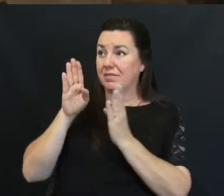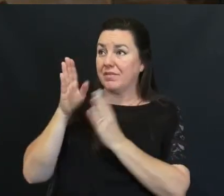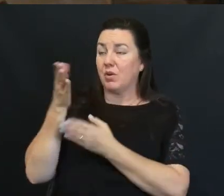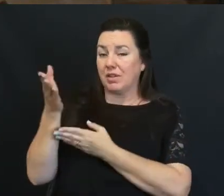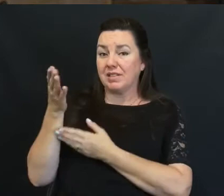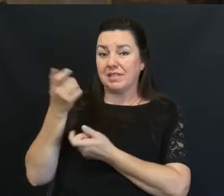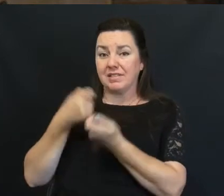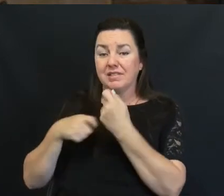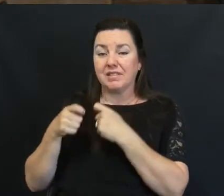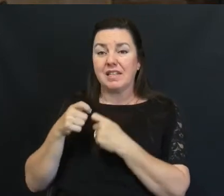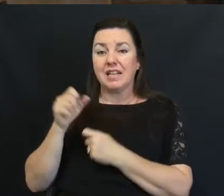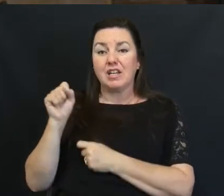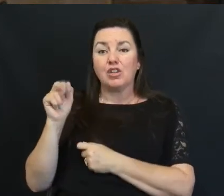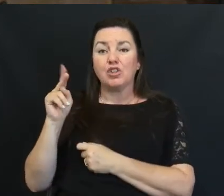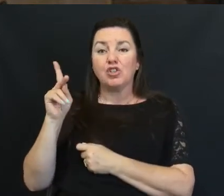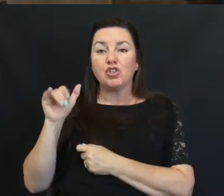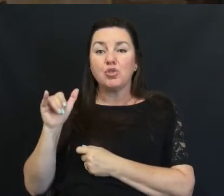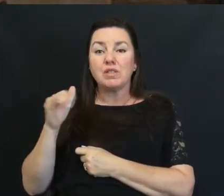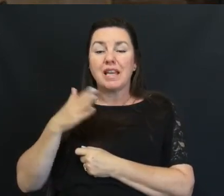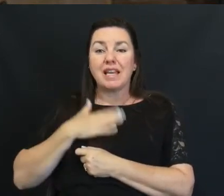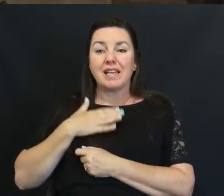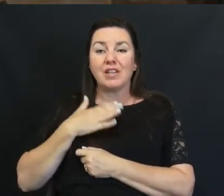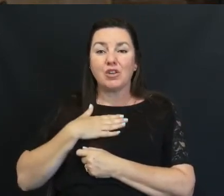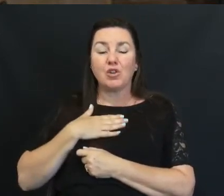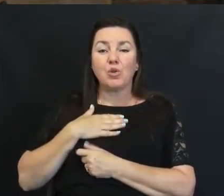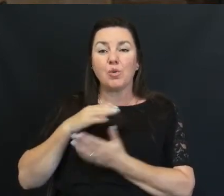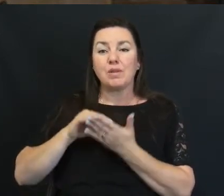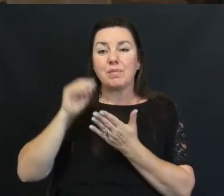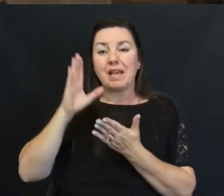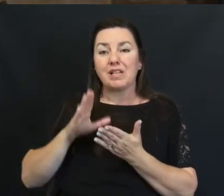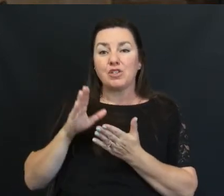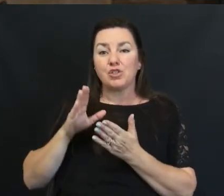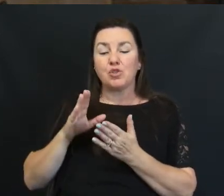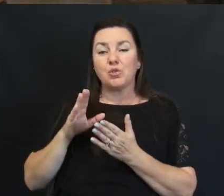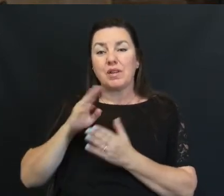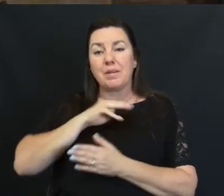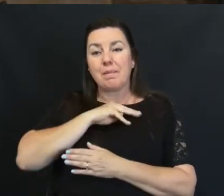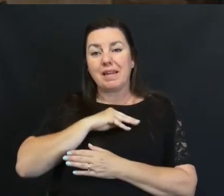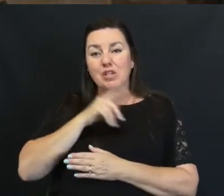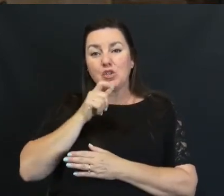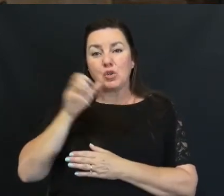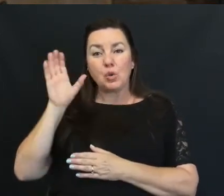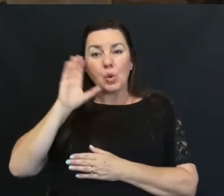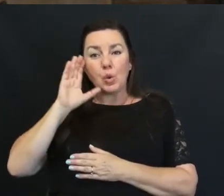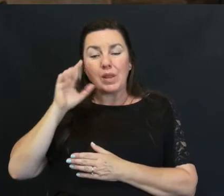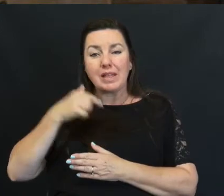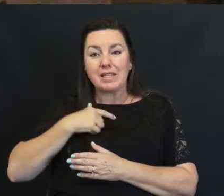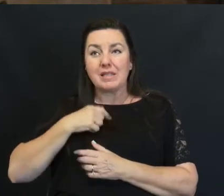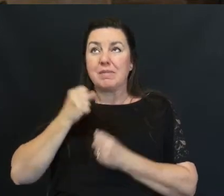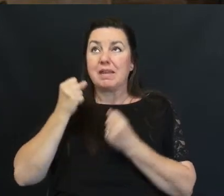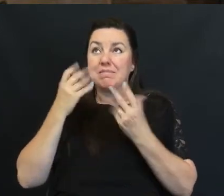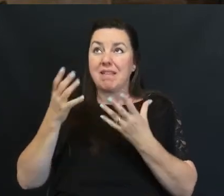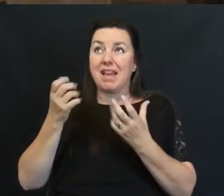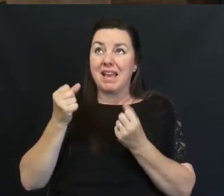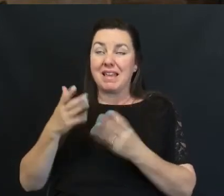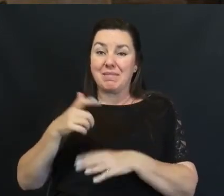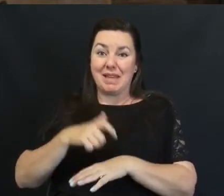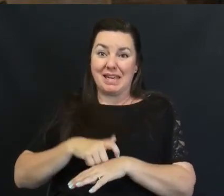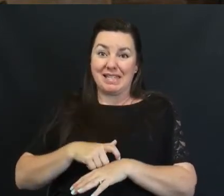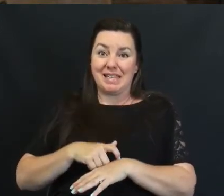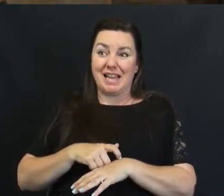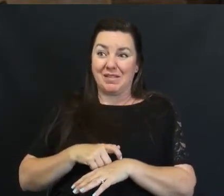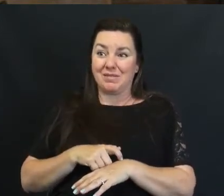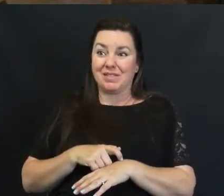Benzer Who was my Steven minister Who listened to me Endless amount of times Like